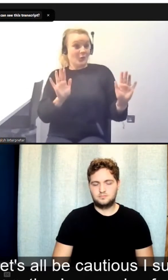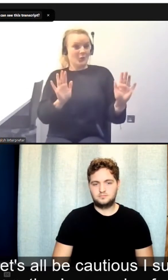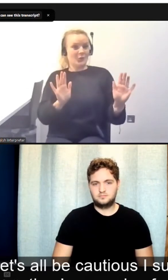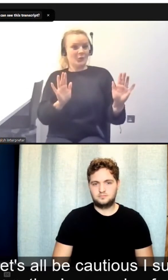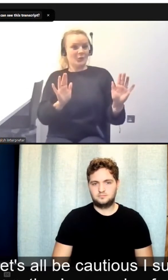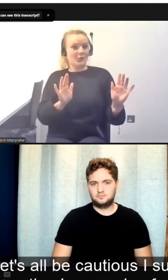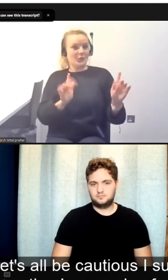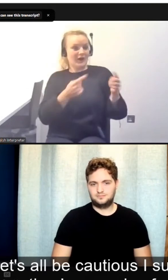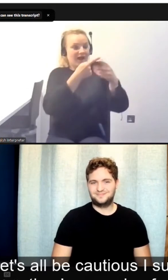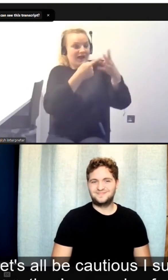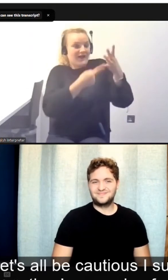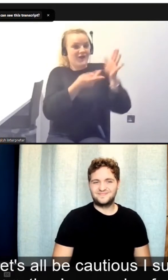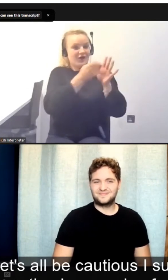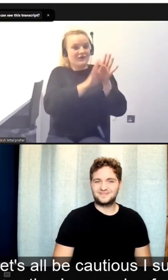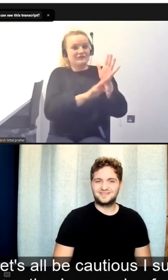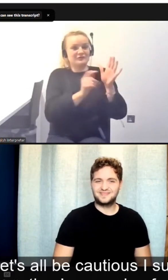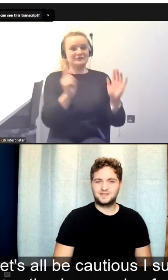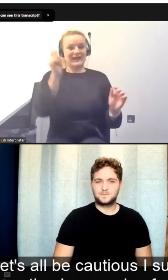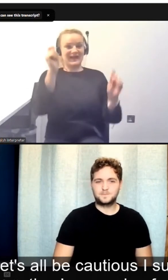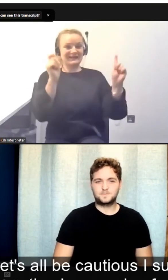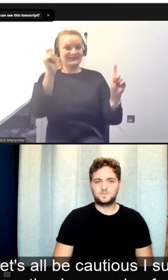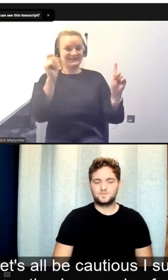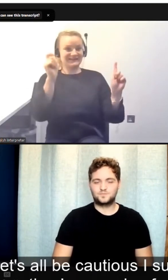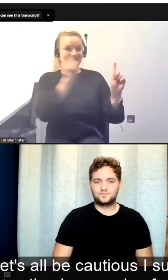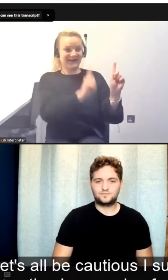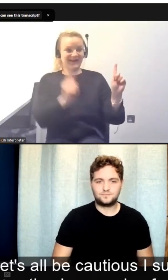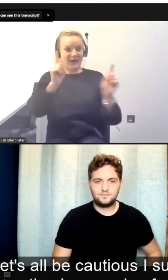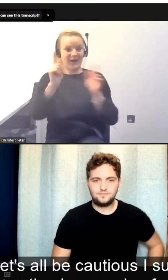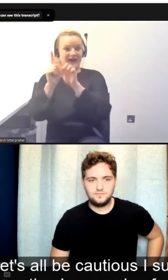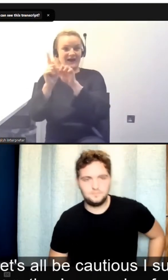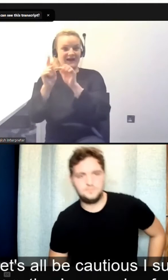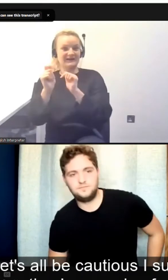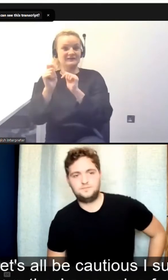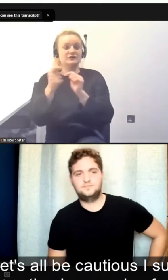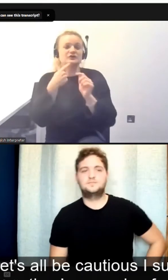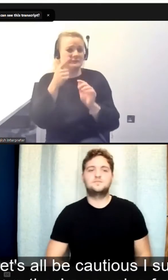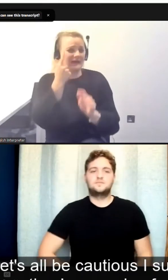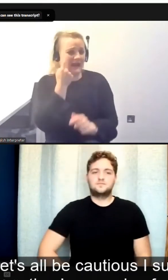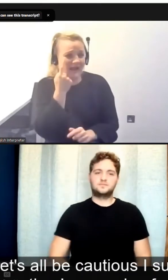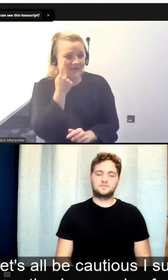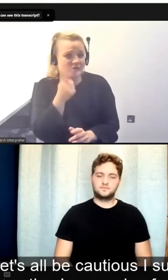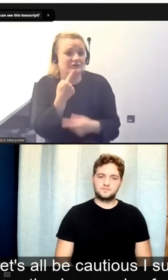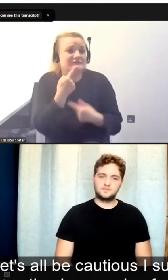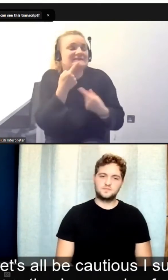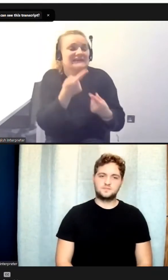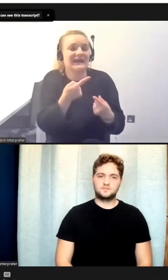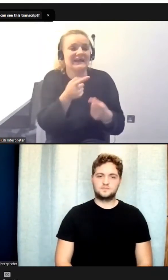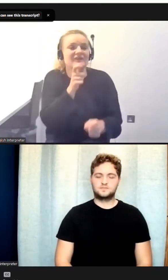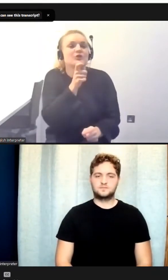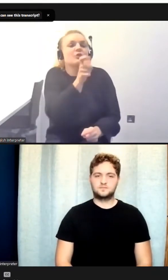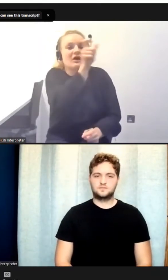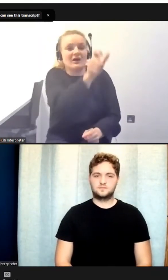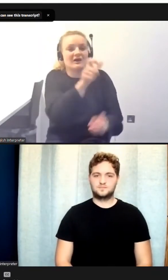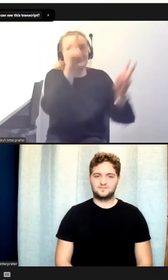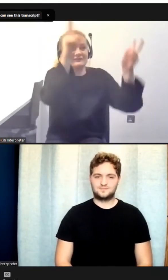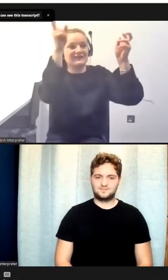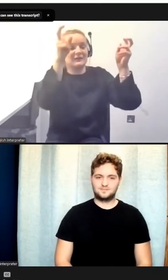marks out of 10. So let's all be cautious, I suppose, when we use these terms, because they're so value full.